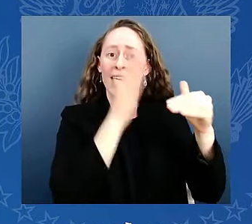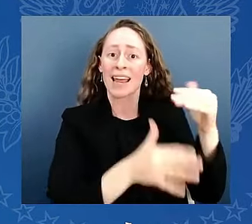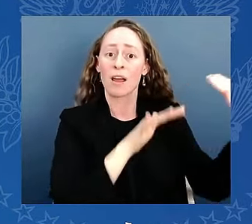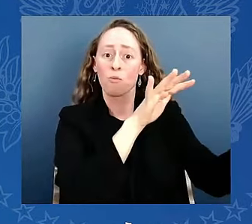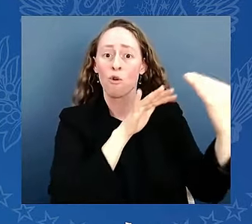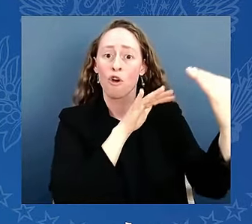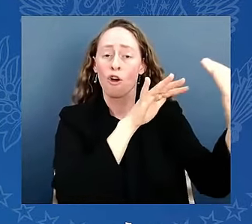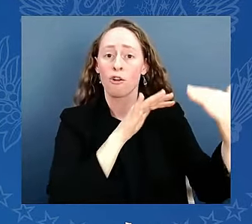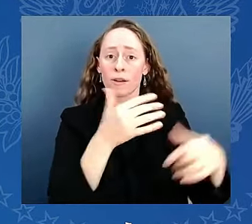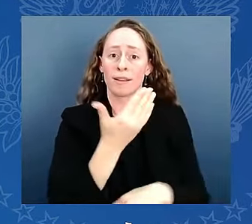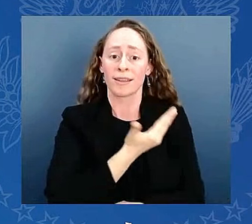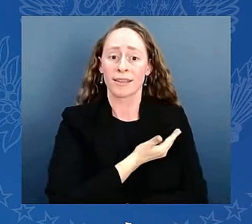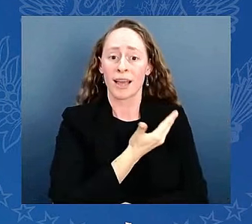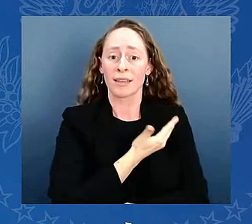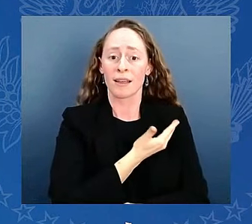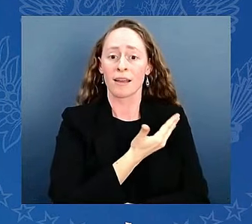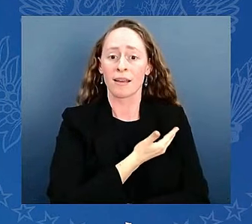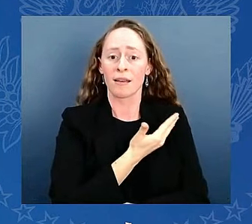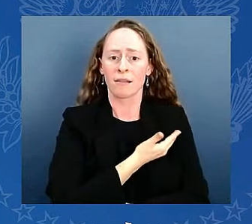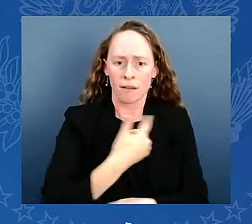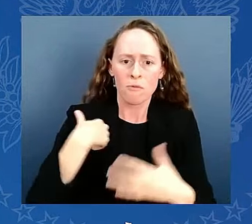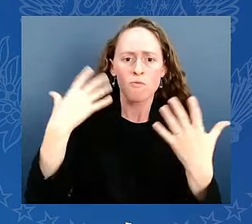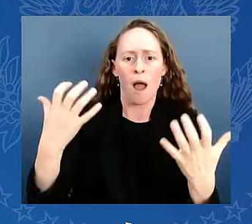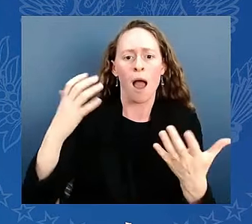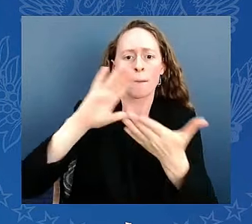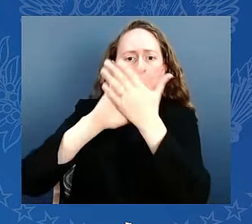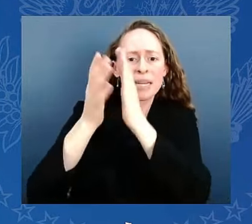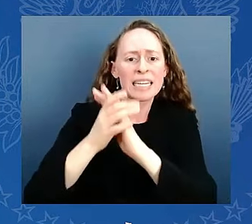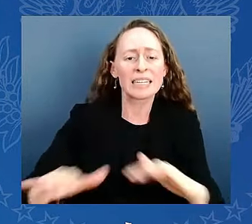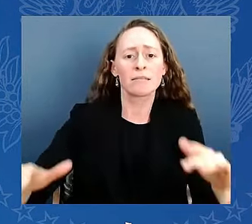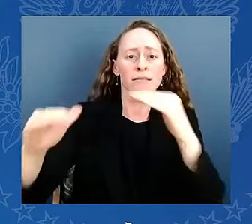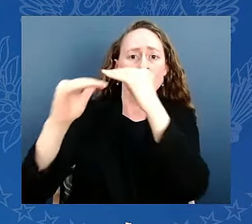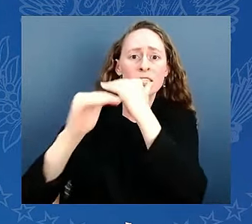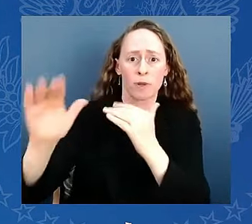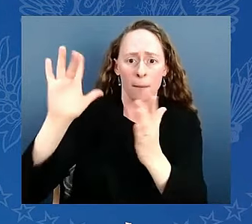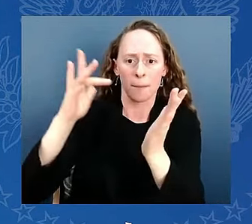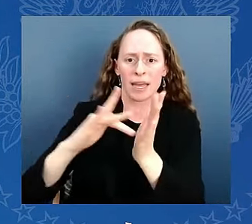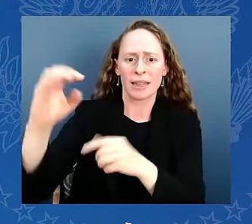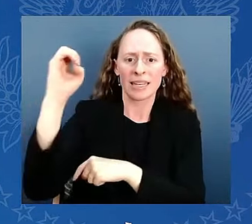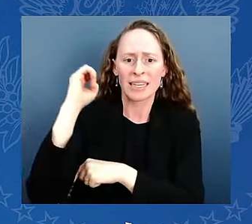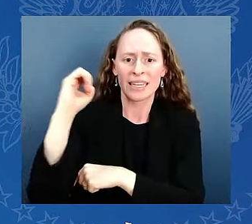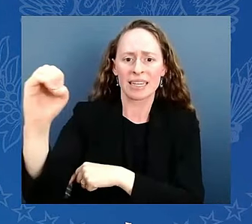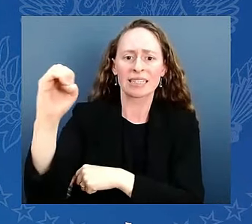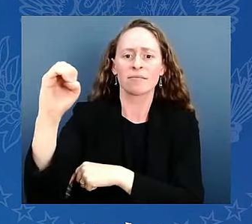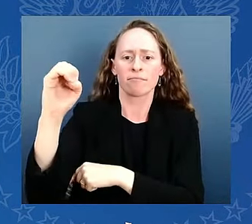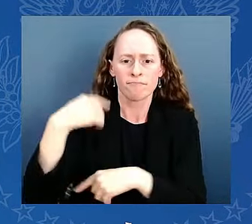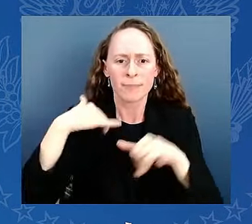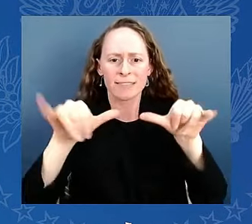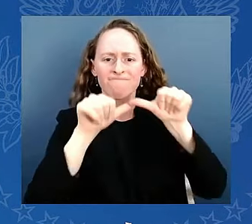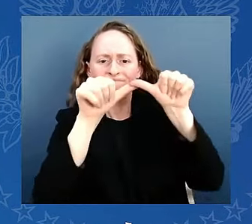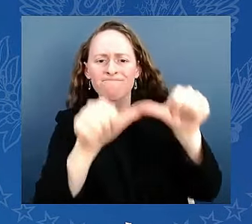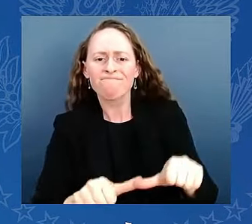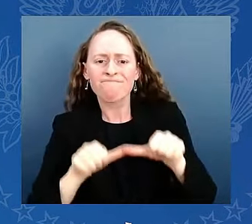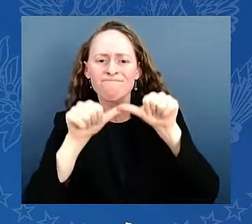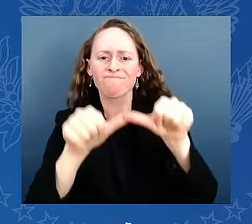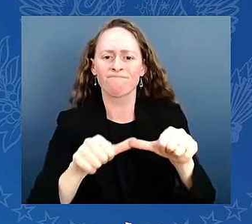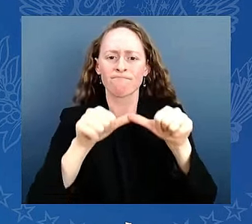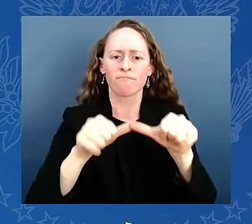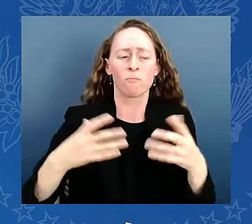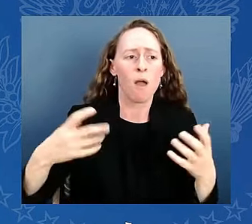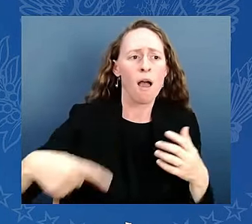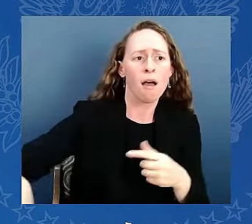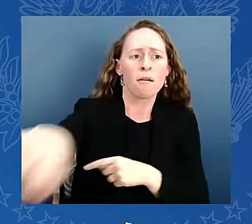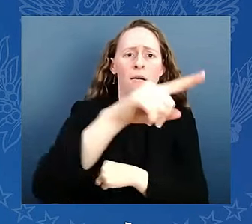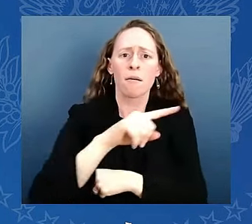We're also working around the clock to bring home Americans, being unjustly detained all around the world. You know,